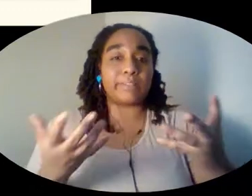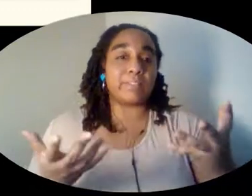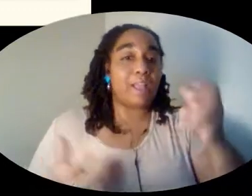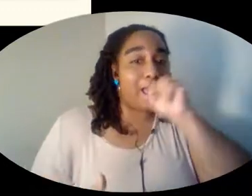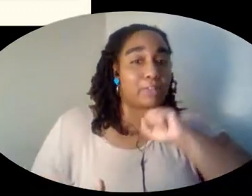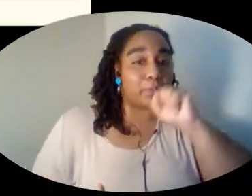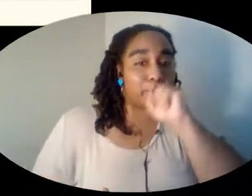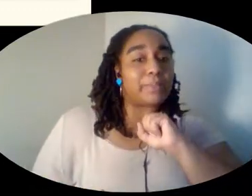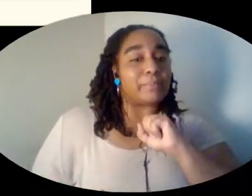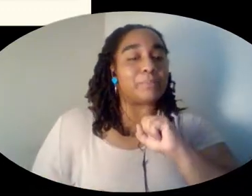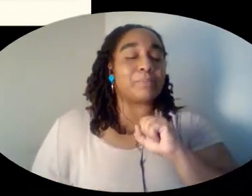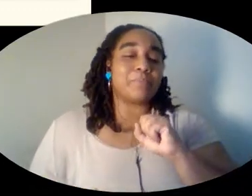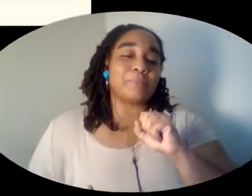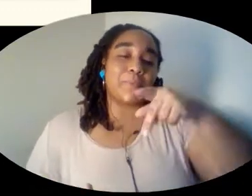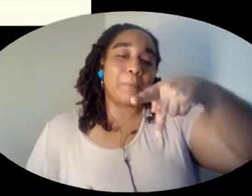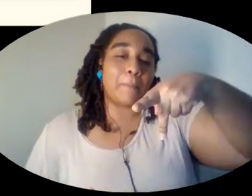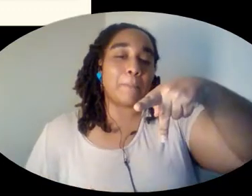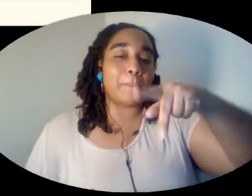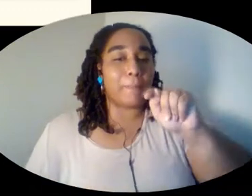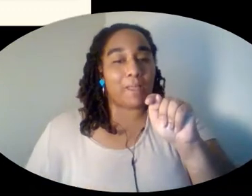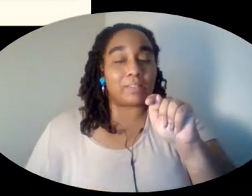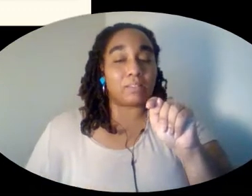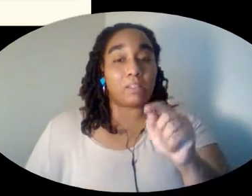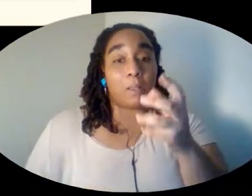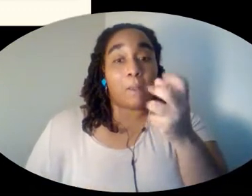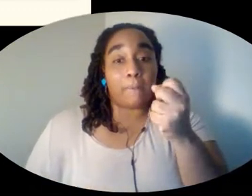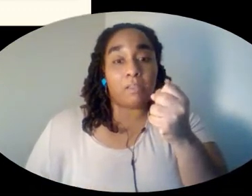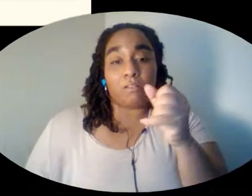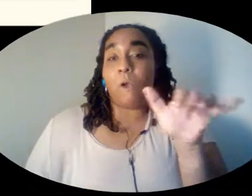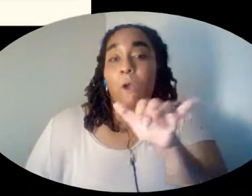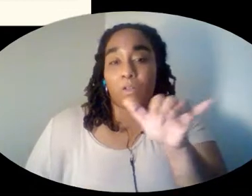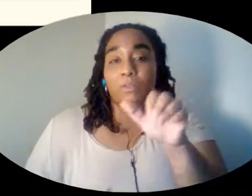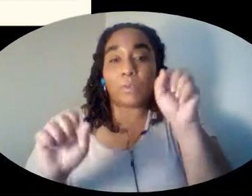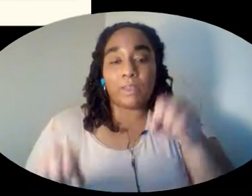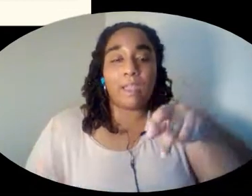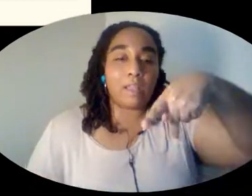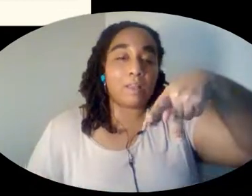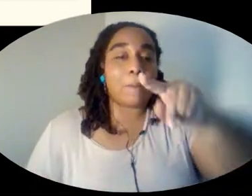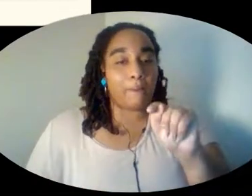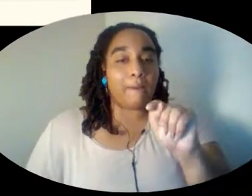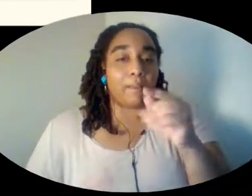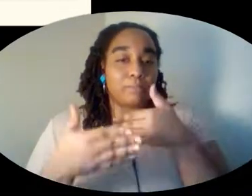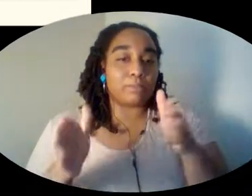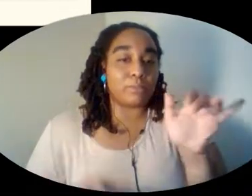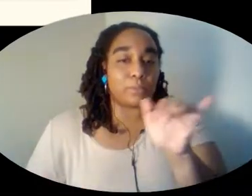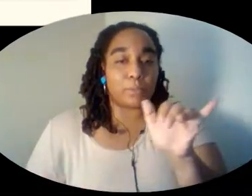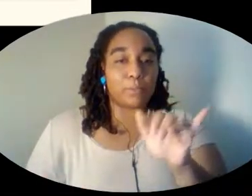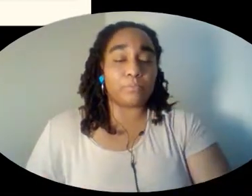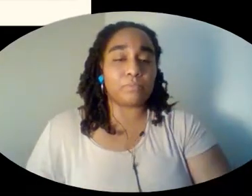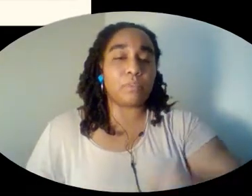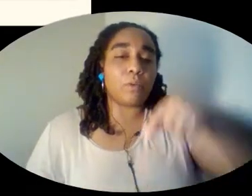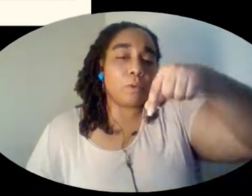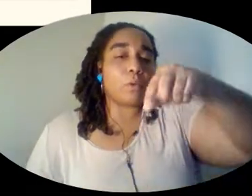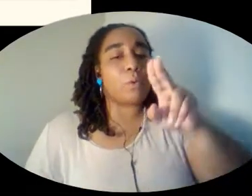ice cream come in pints. Milk can come in pint containers, too. What